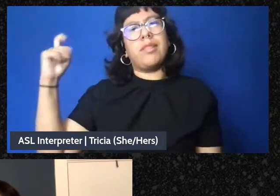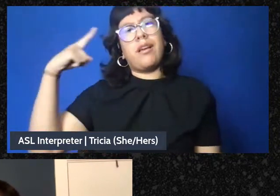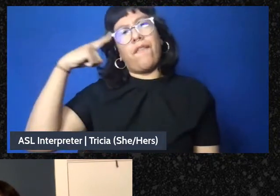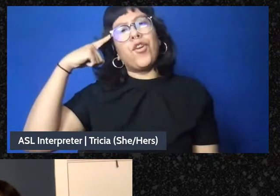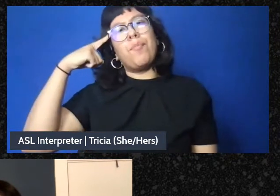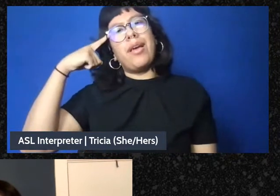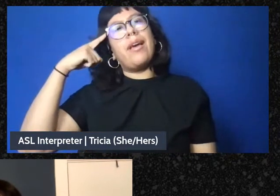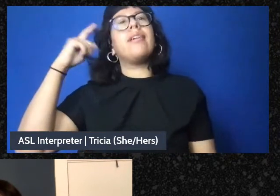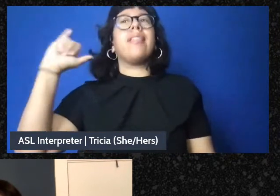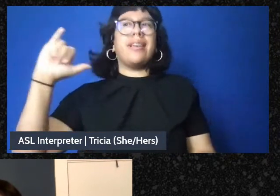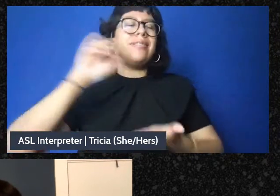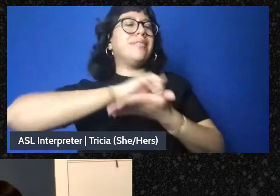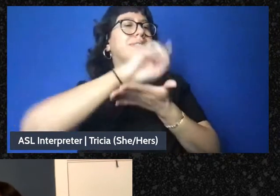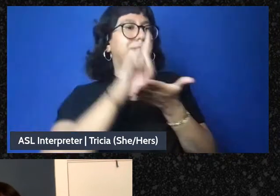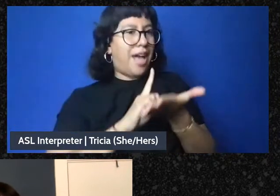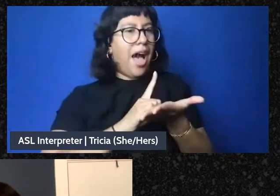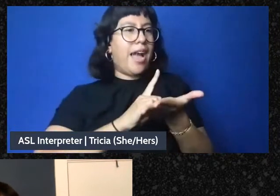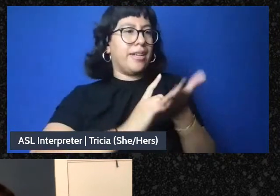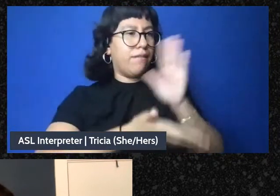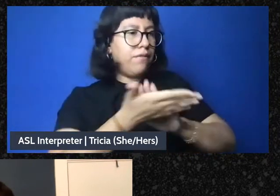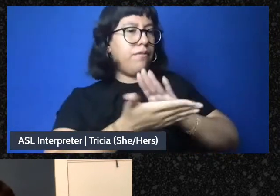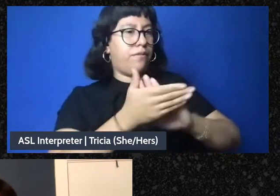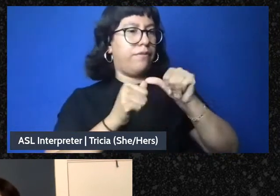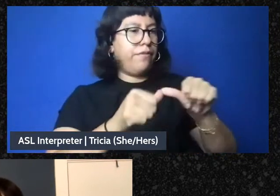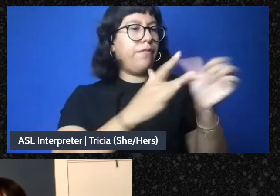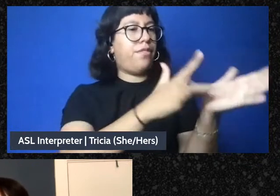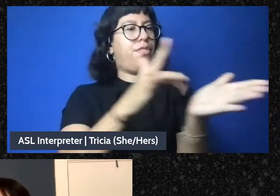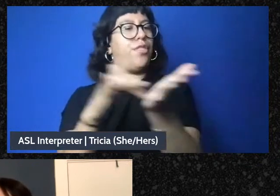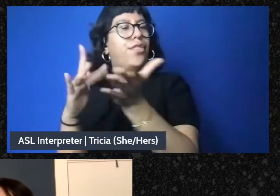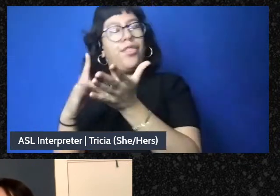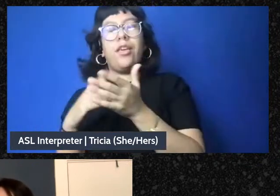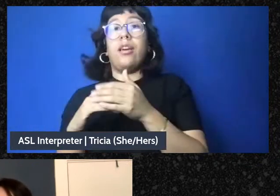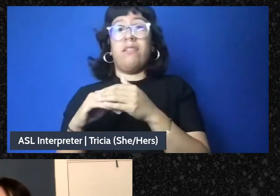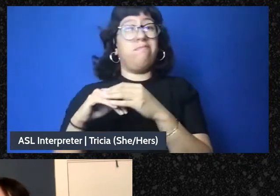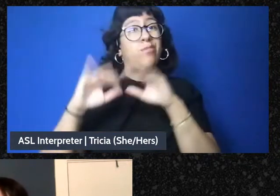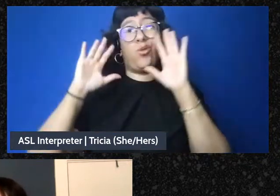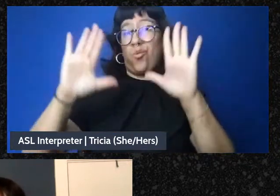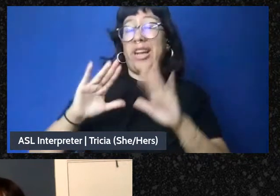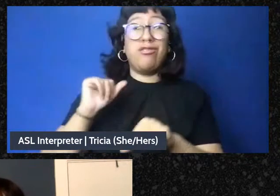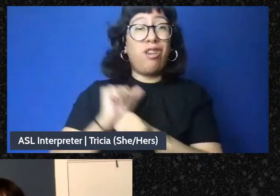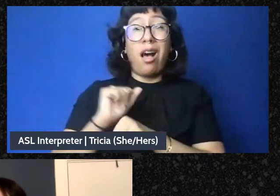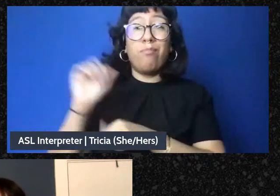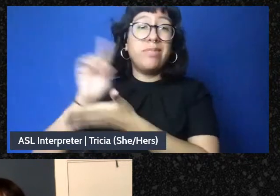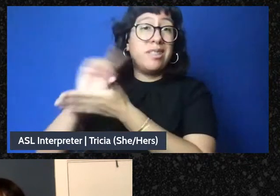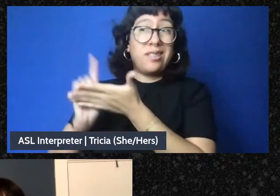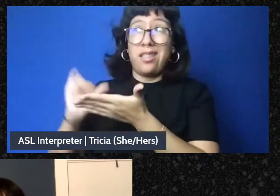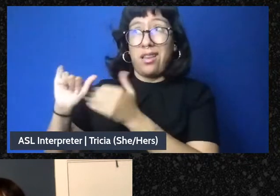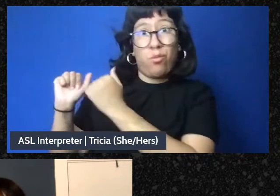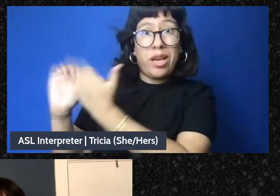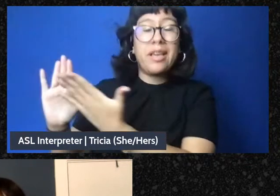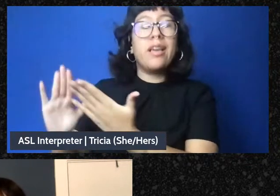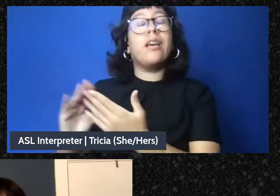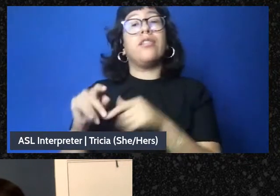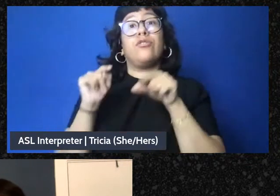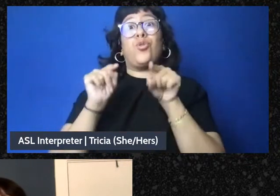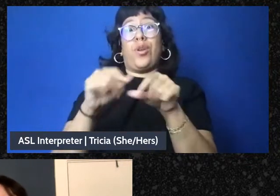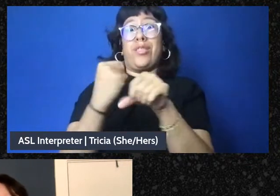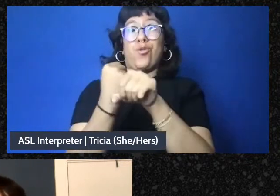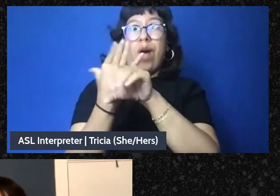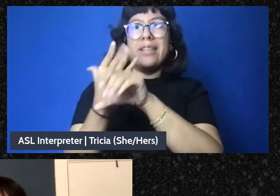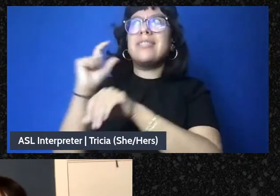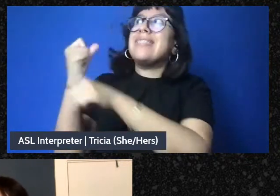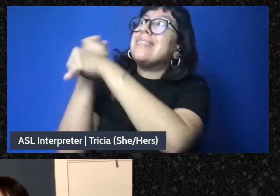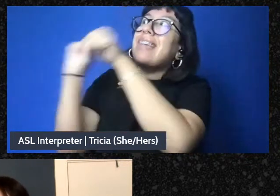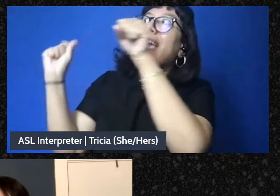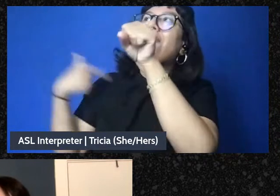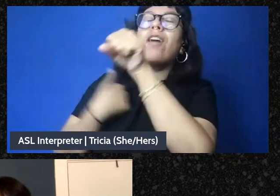designed to concentrate wealth and it's doing a great job of that and even during crises where we most need it to save us it gets even